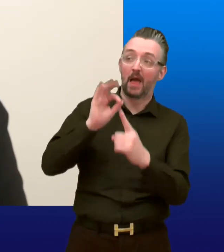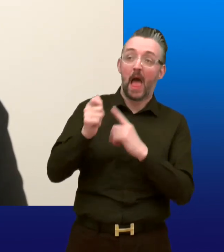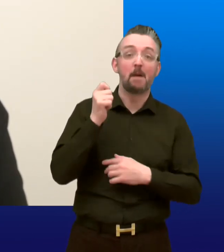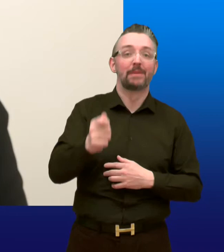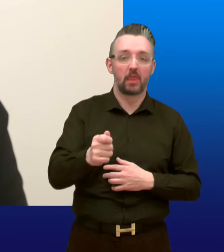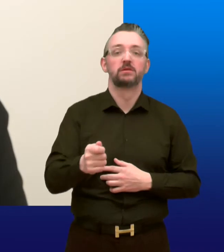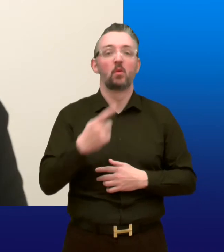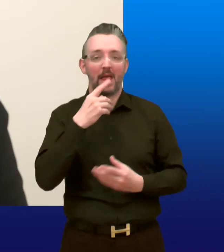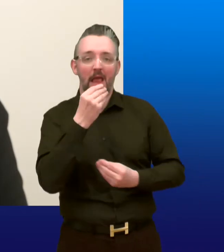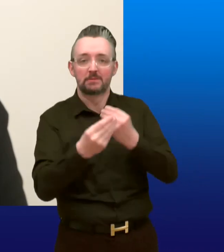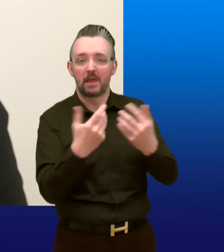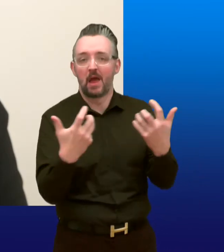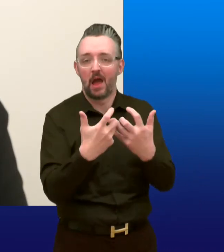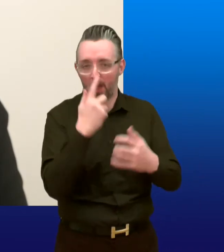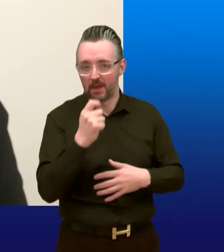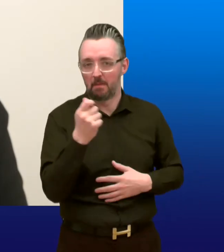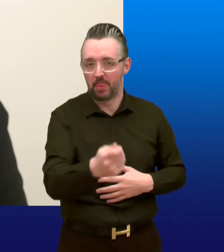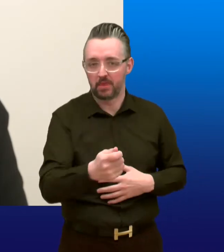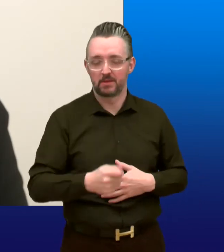right decision has been made after a redetermination.